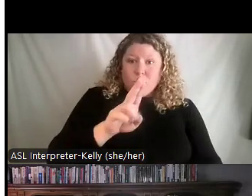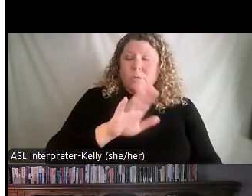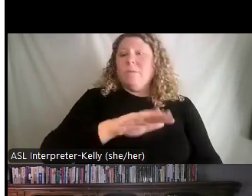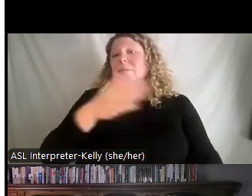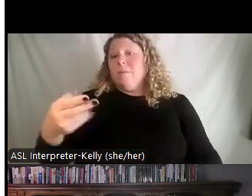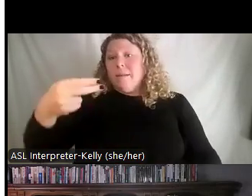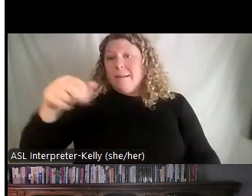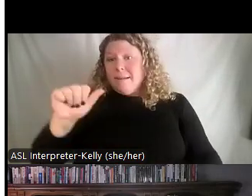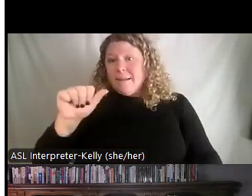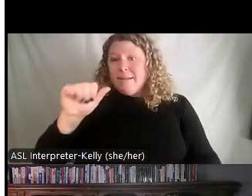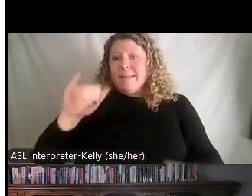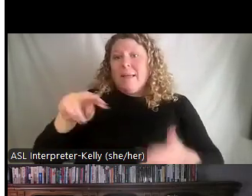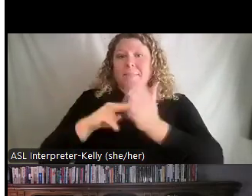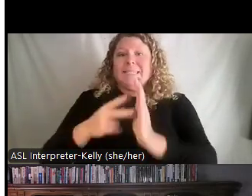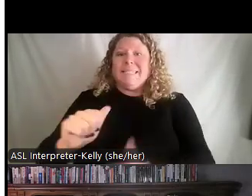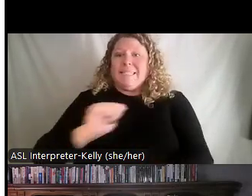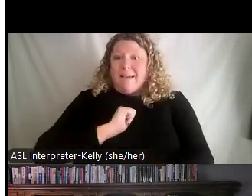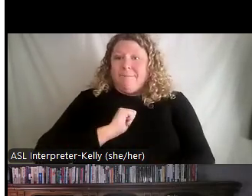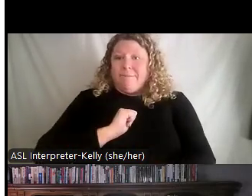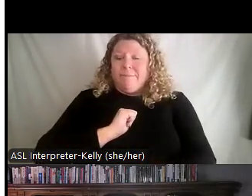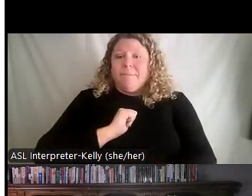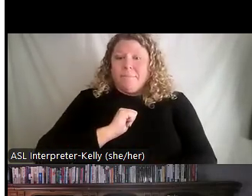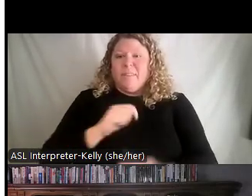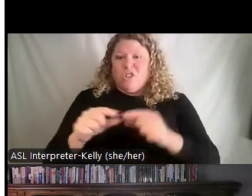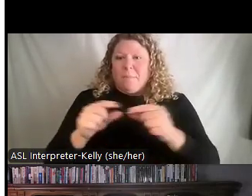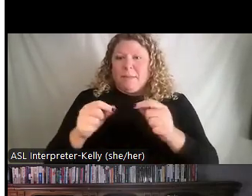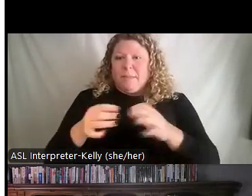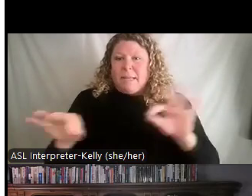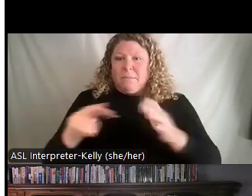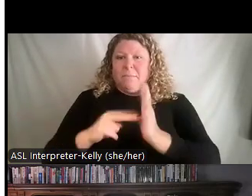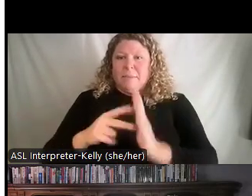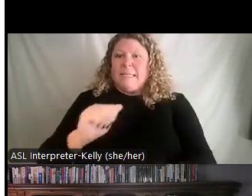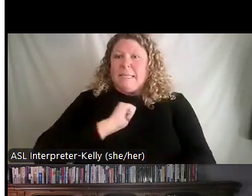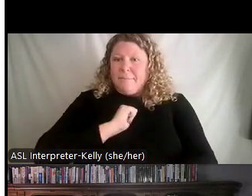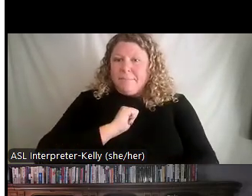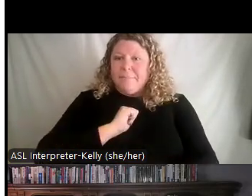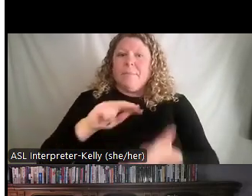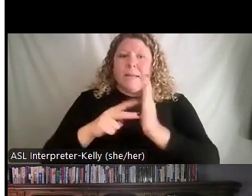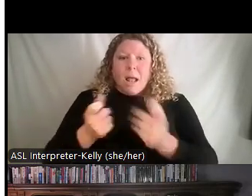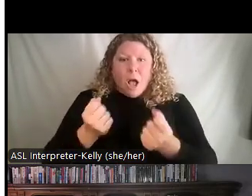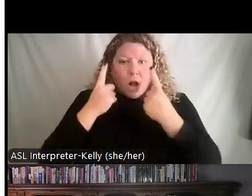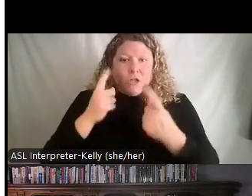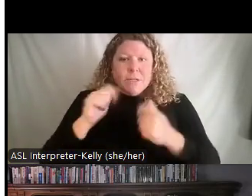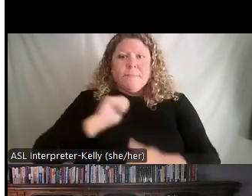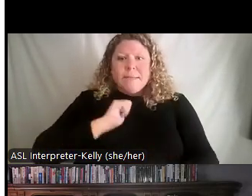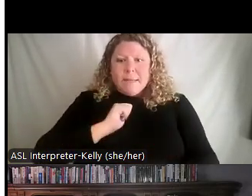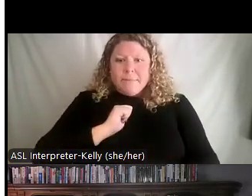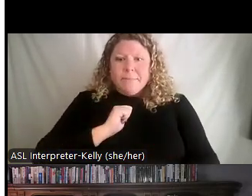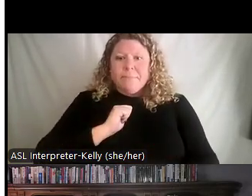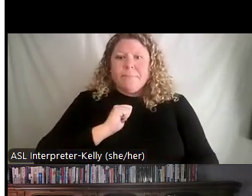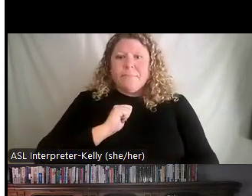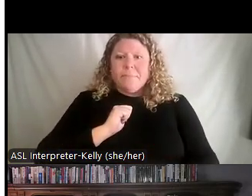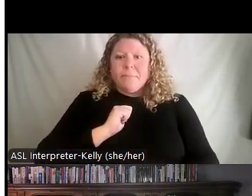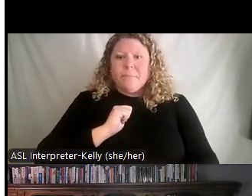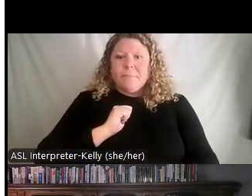Japanese it means self. It's this idea of you're starting to understand it for yourself. You're starting to detach. I'm sorry, it means detach.